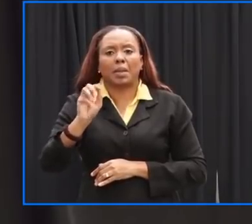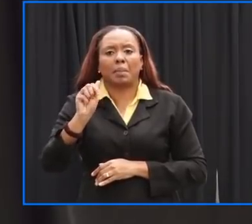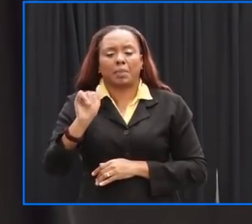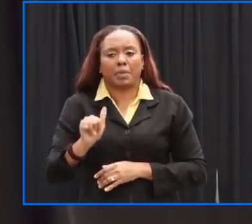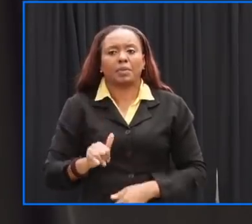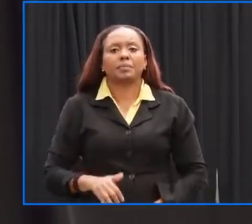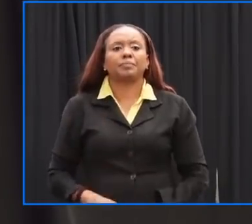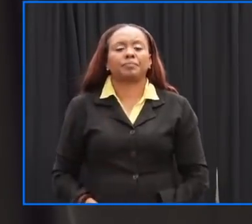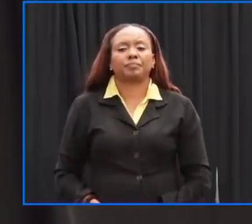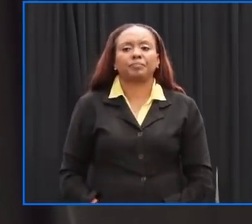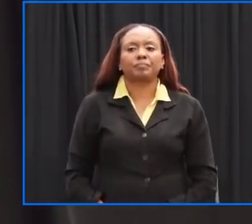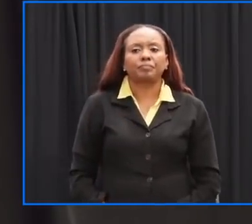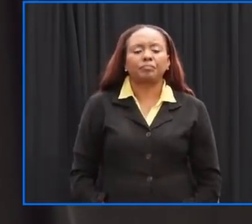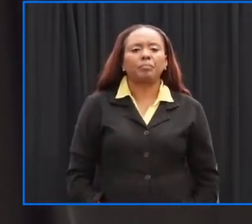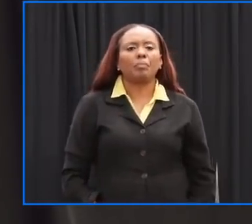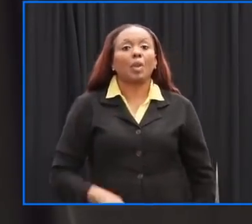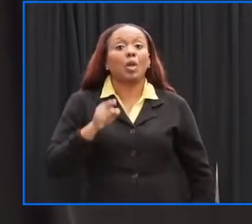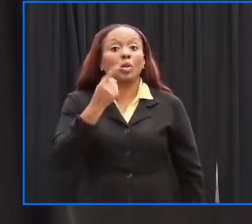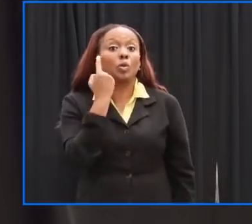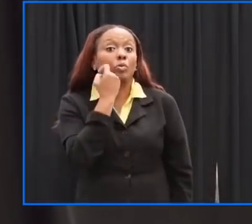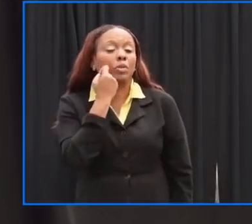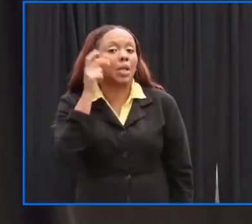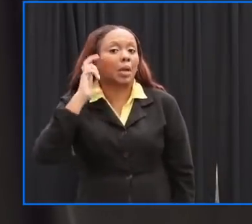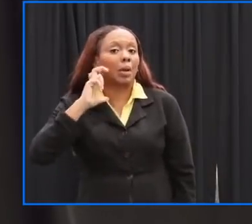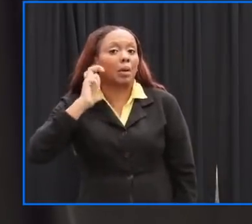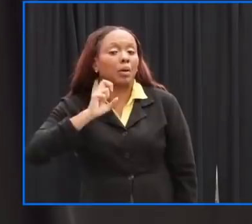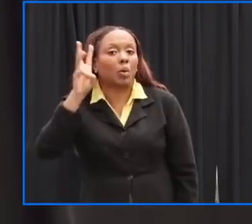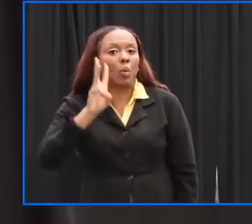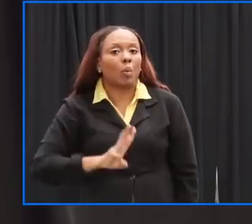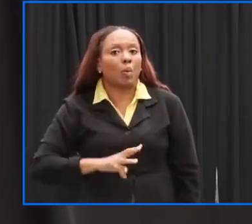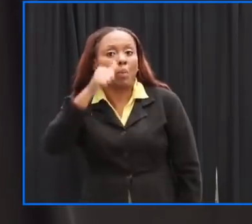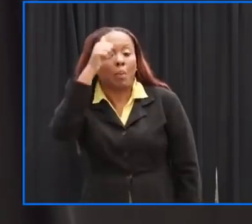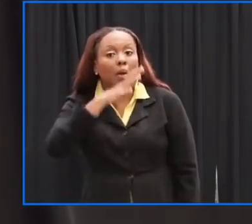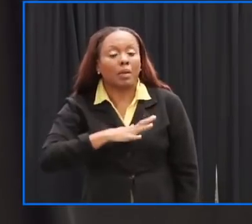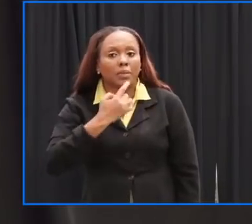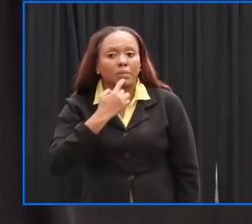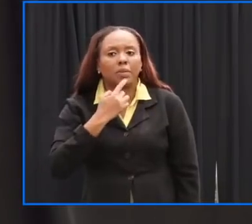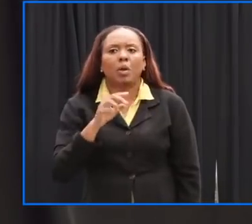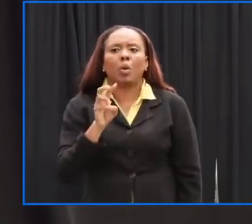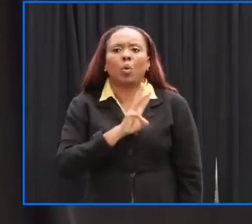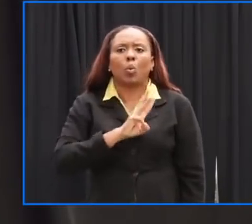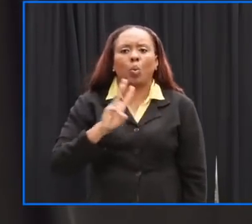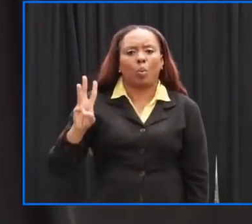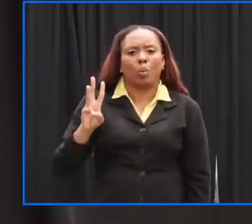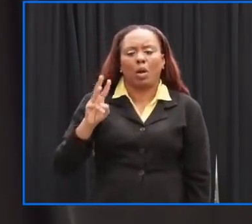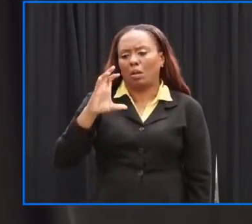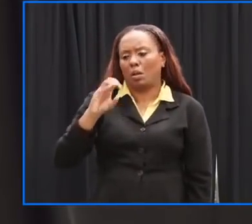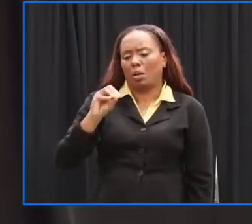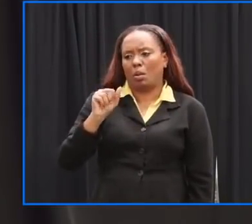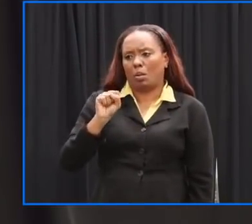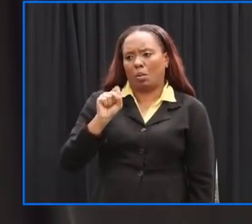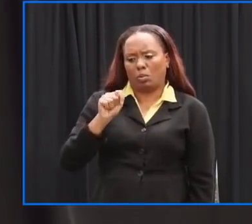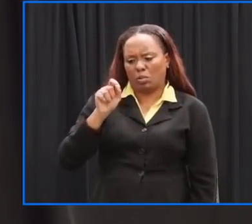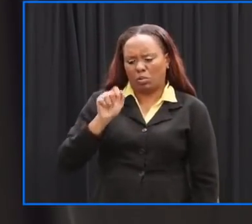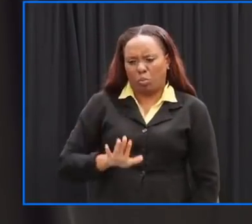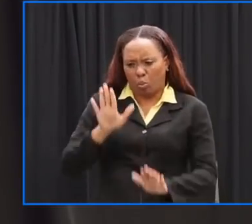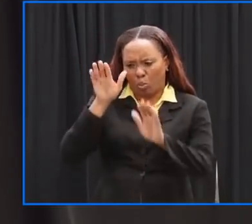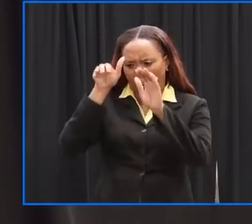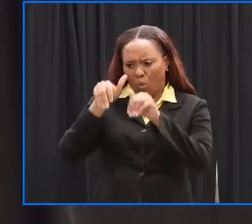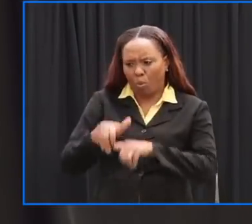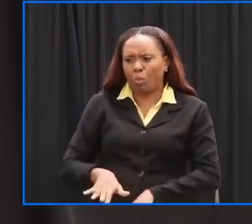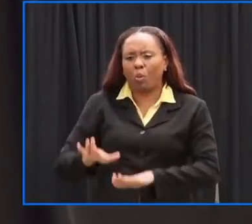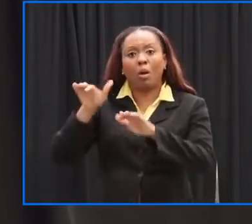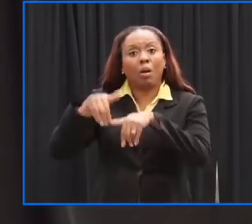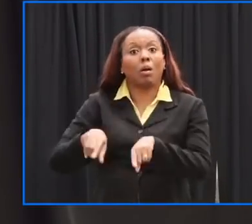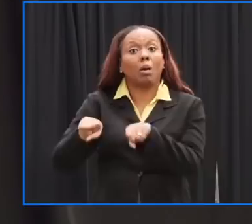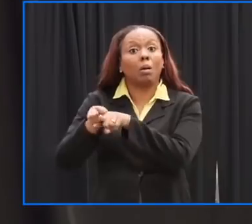that as as mr best from the met services rightfully pointed out the west coast is going to be very choppy uh as a result of the